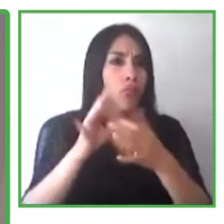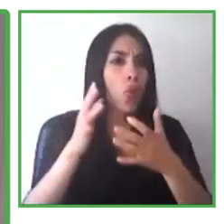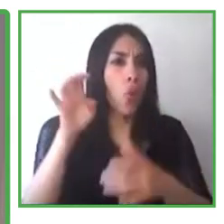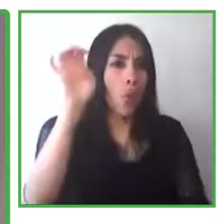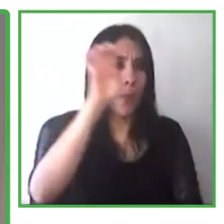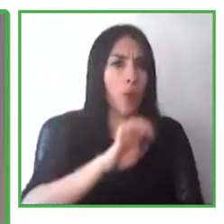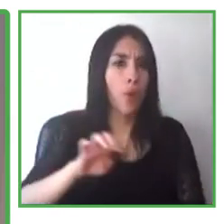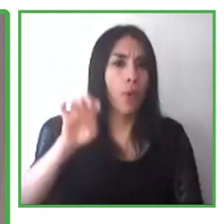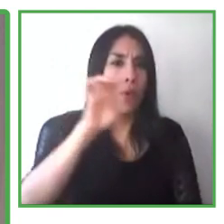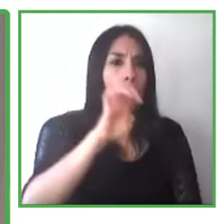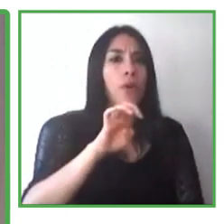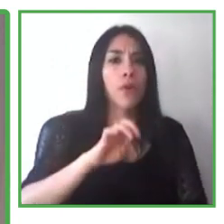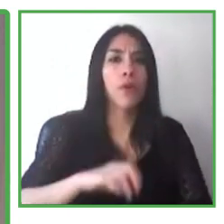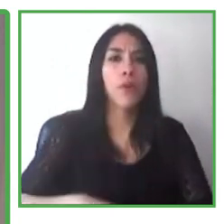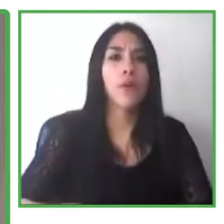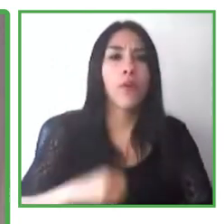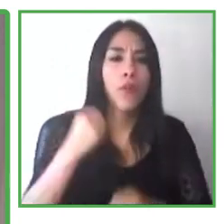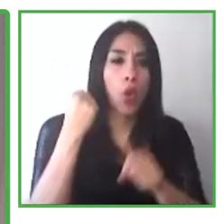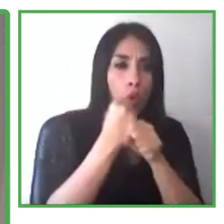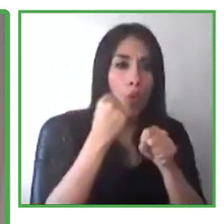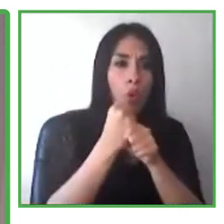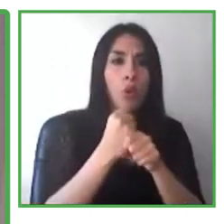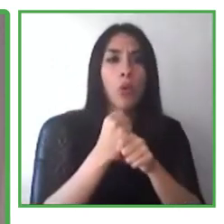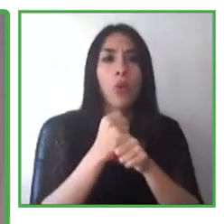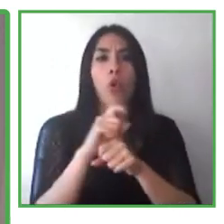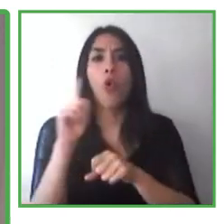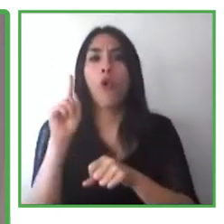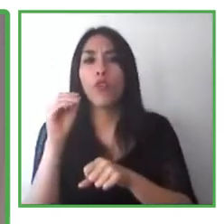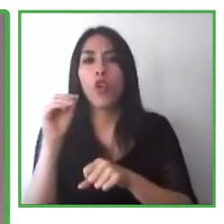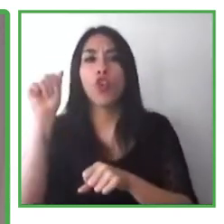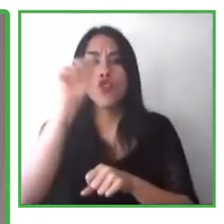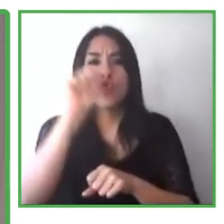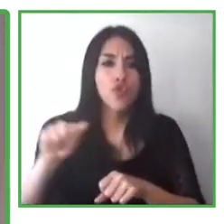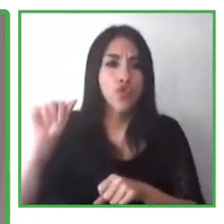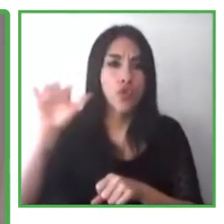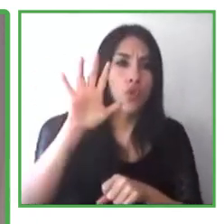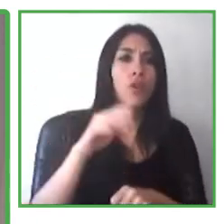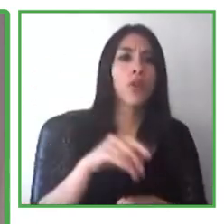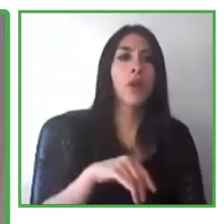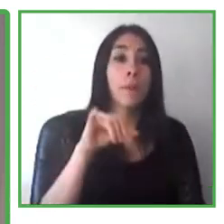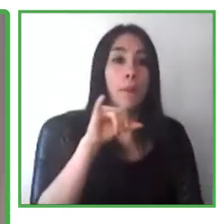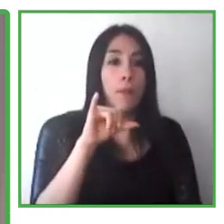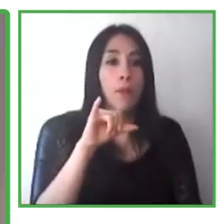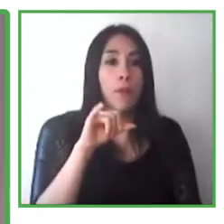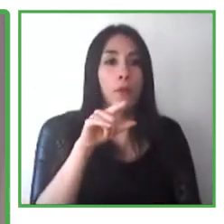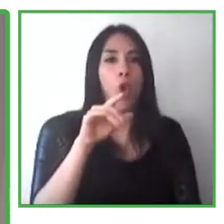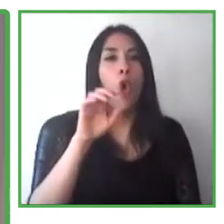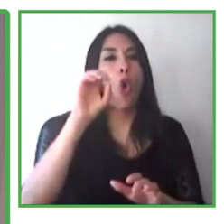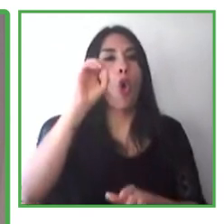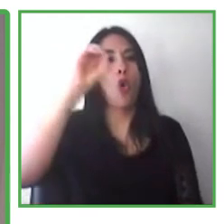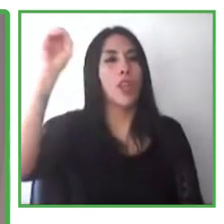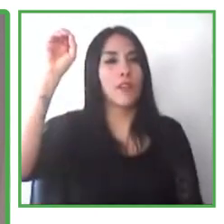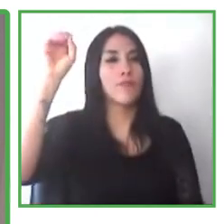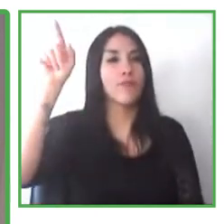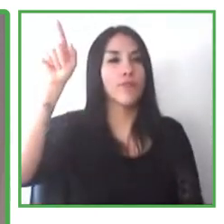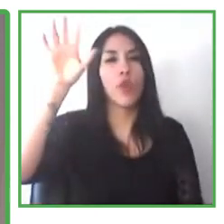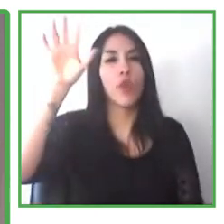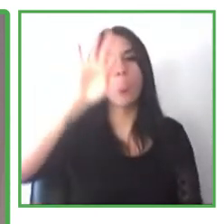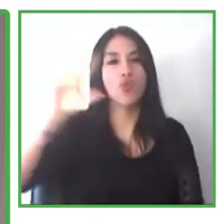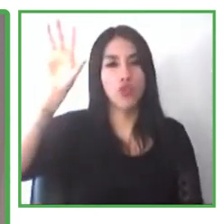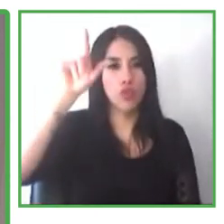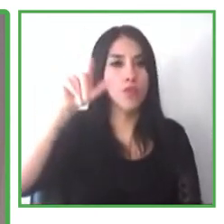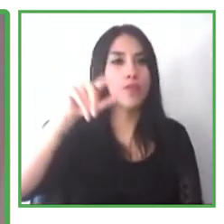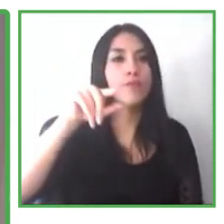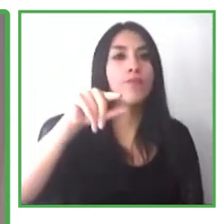programs beyond just people with disabilities into other marginalized communities. He's just got a breadth of experience and a depth of